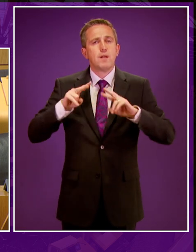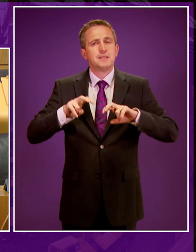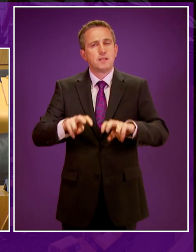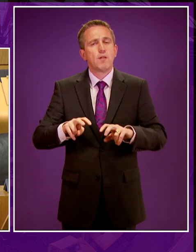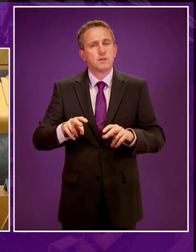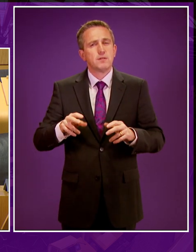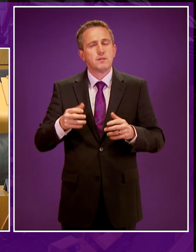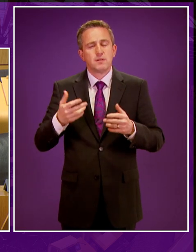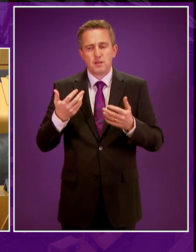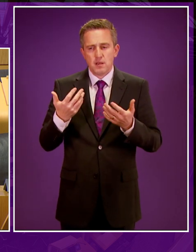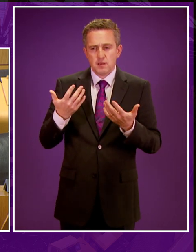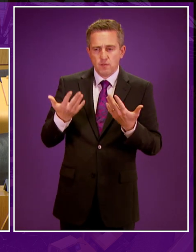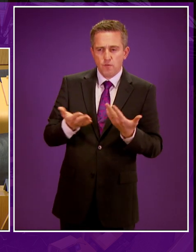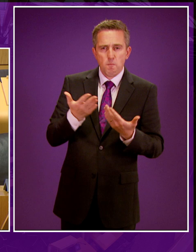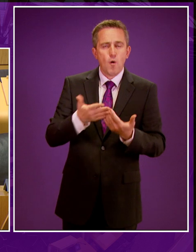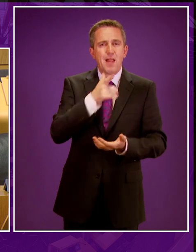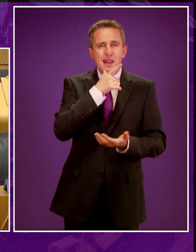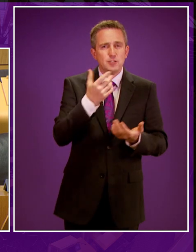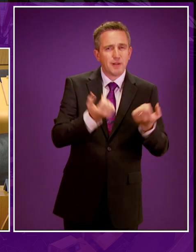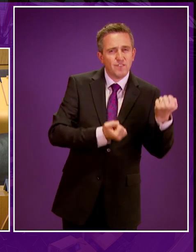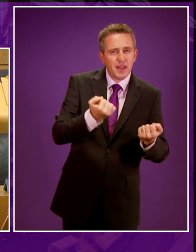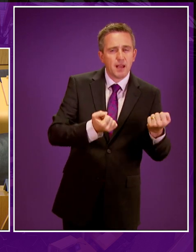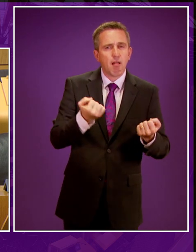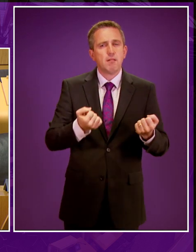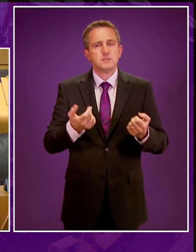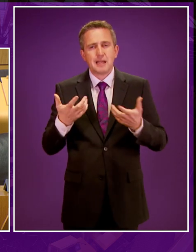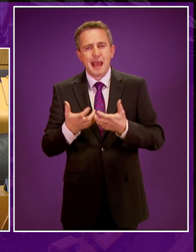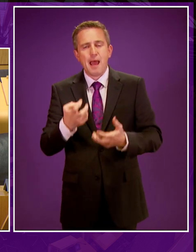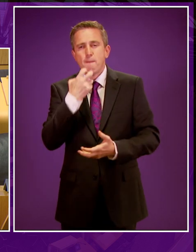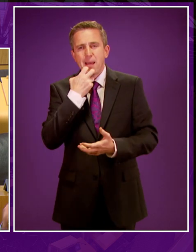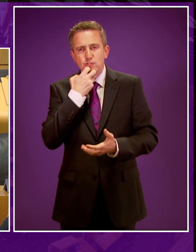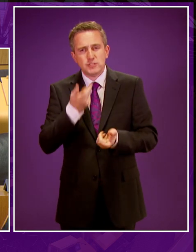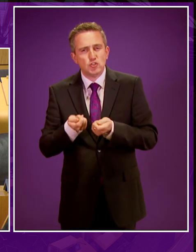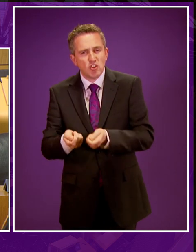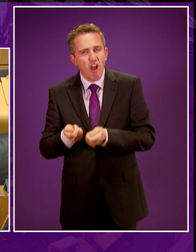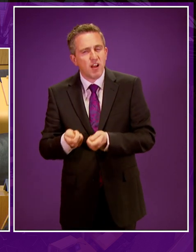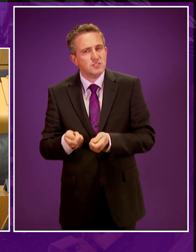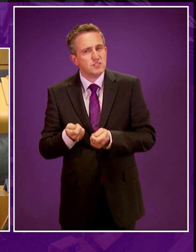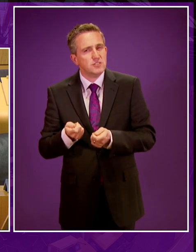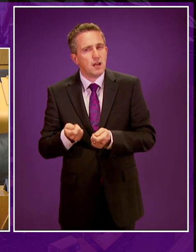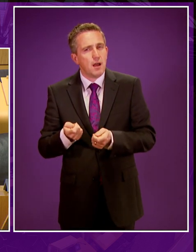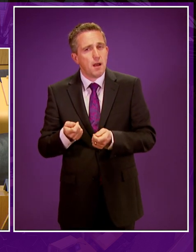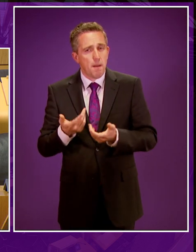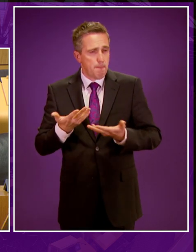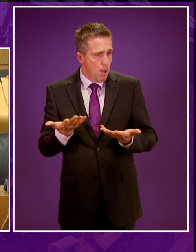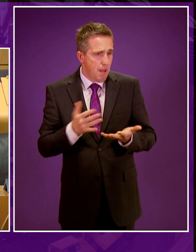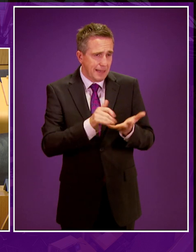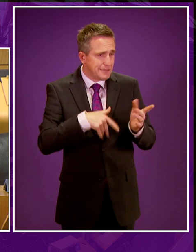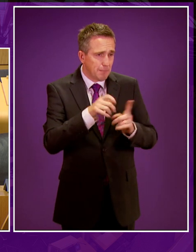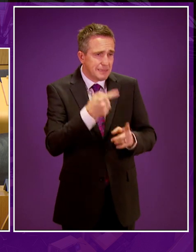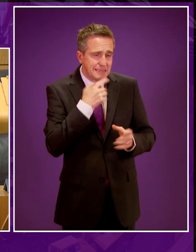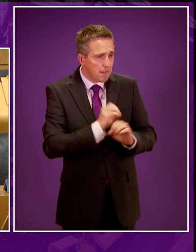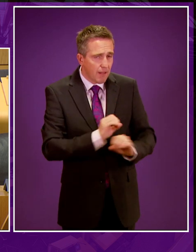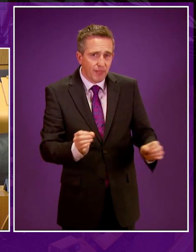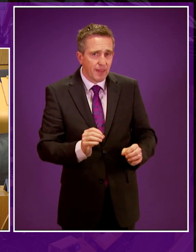a more sustainable power system for electric vehicles than batteries and means charging. On all these issues, there's nothing but silence from the Scottish